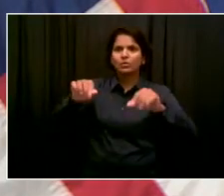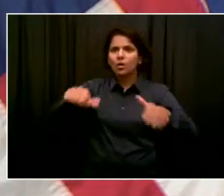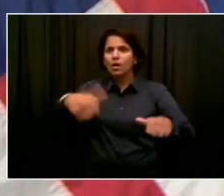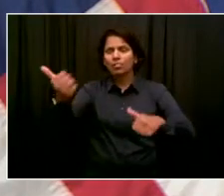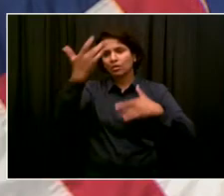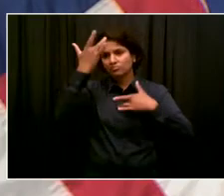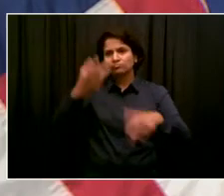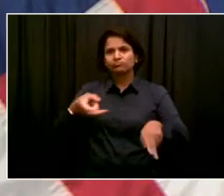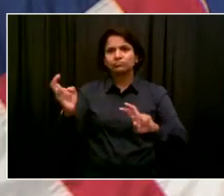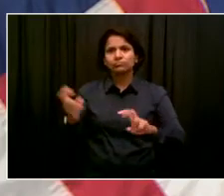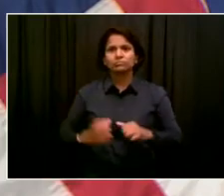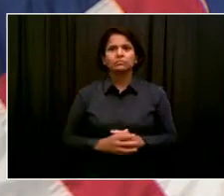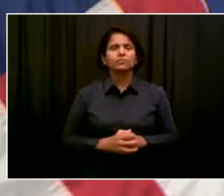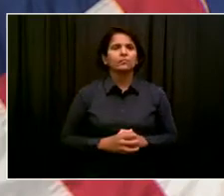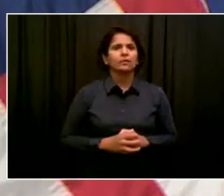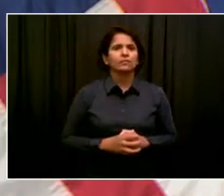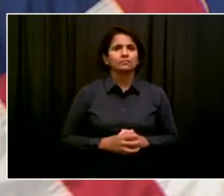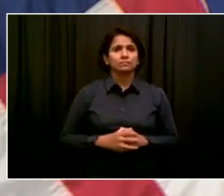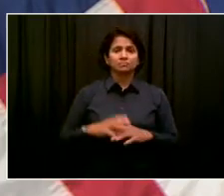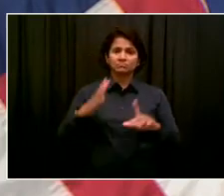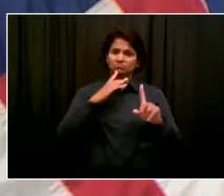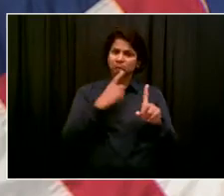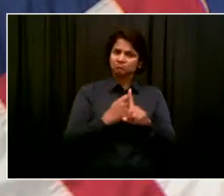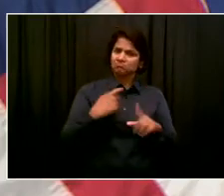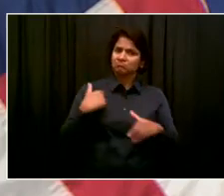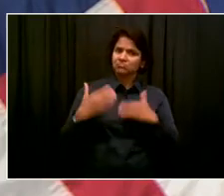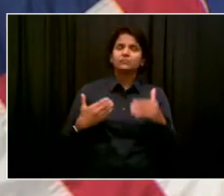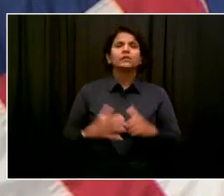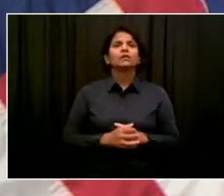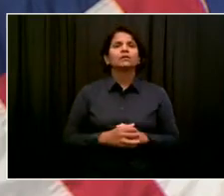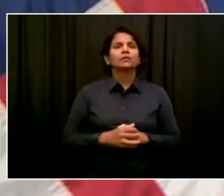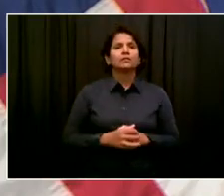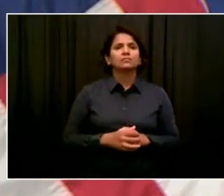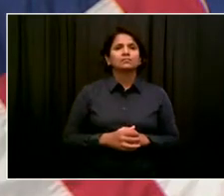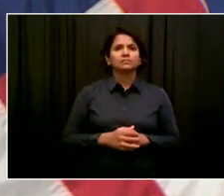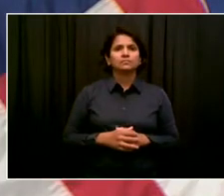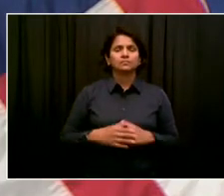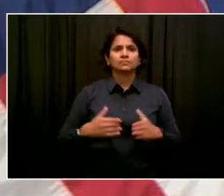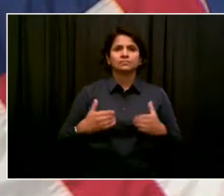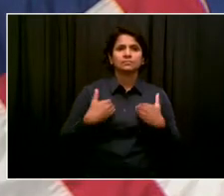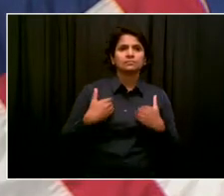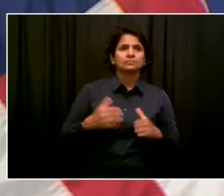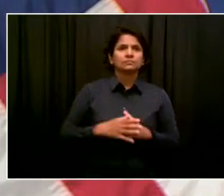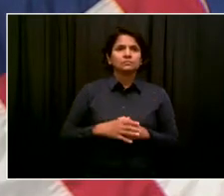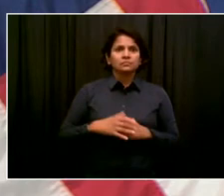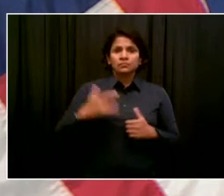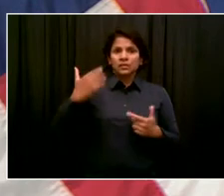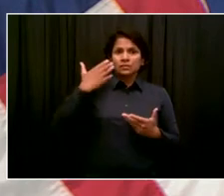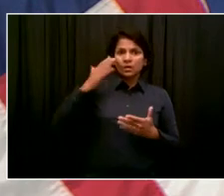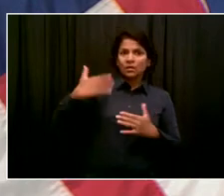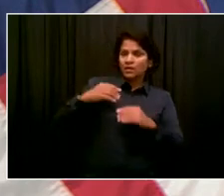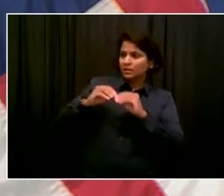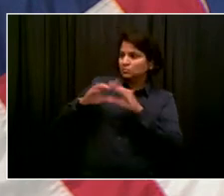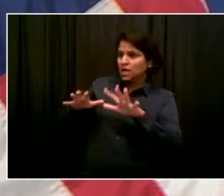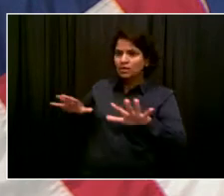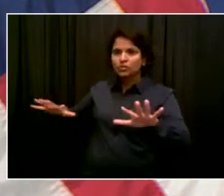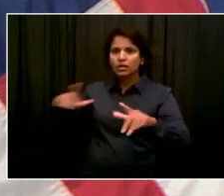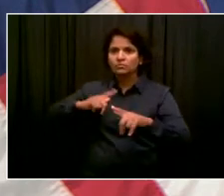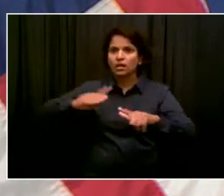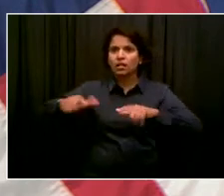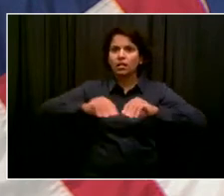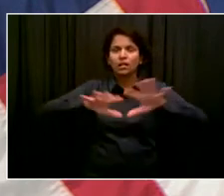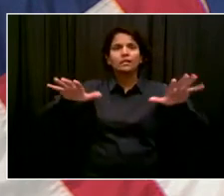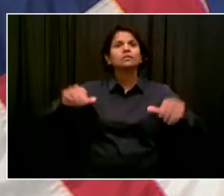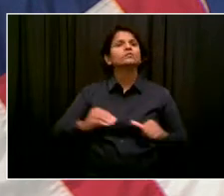on our review of the latest scientific evidence showing that the Delta variant of the coronavirus can spread even more easily